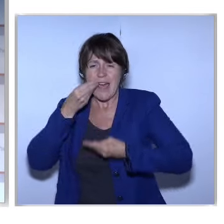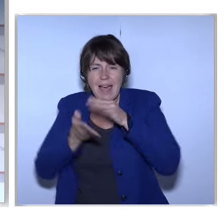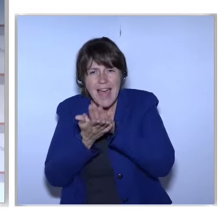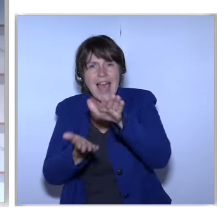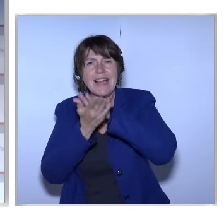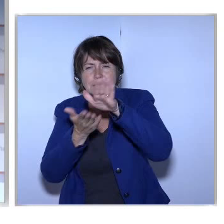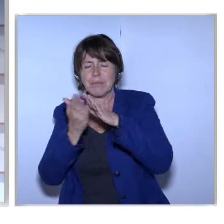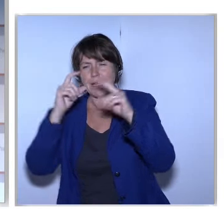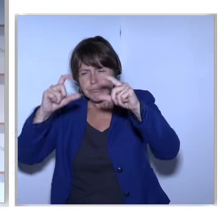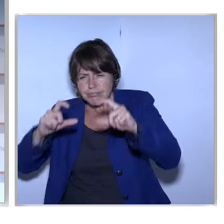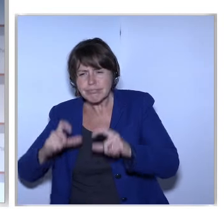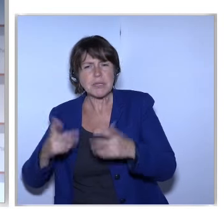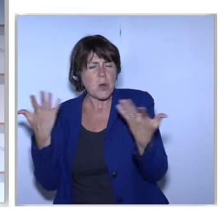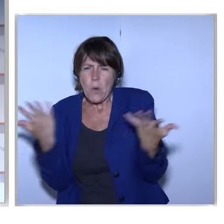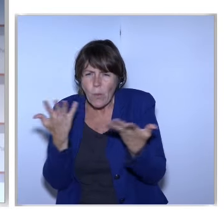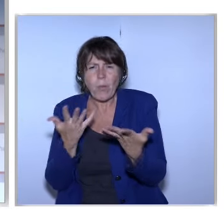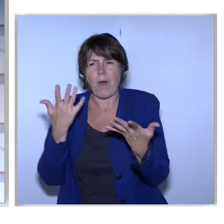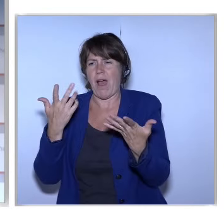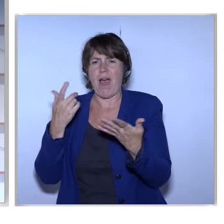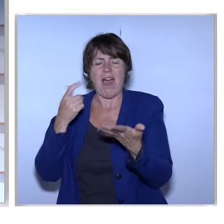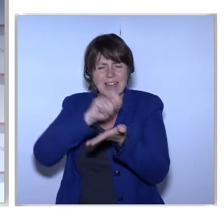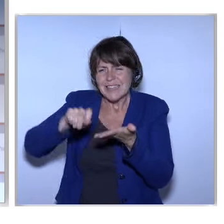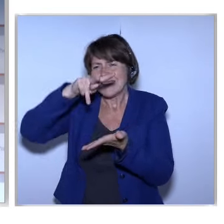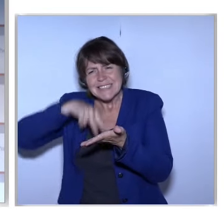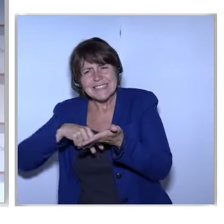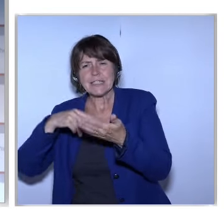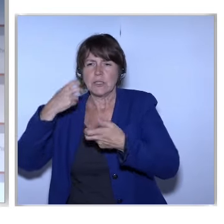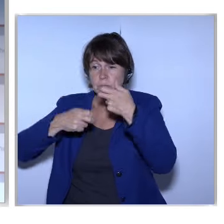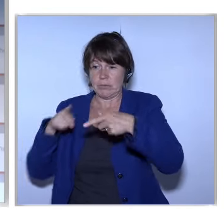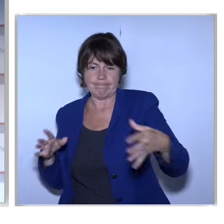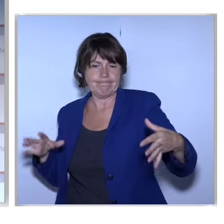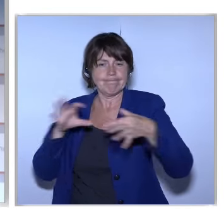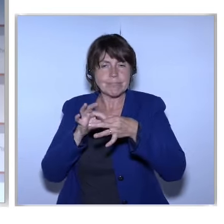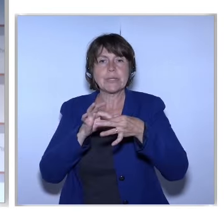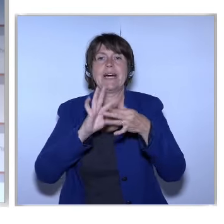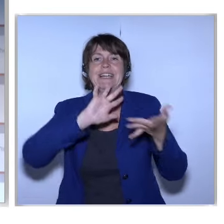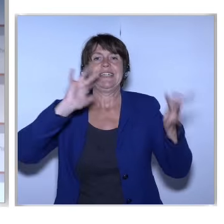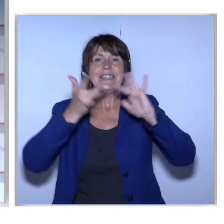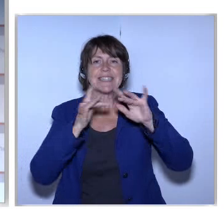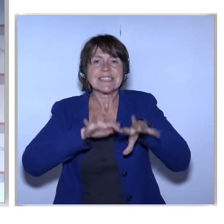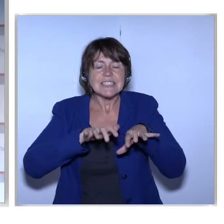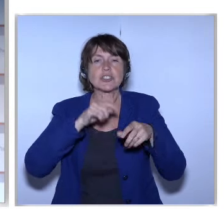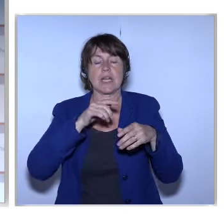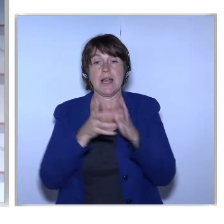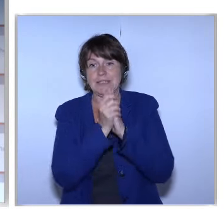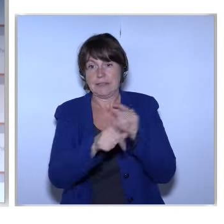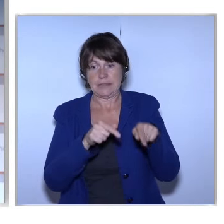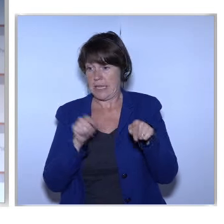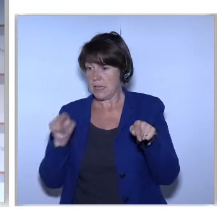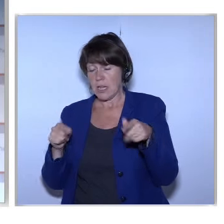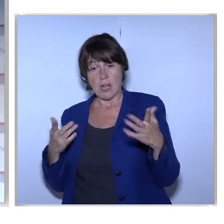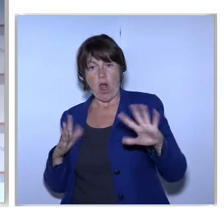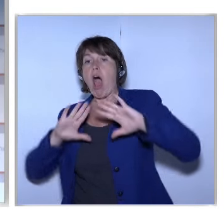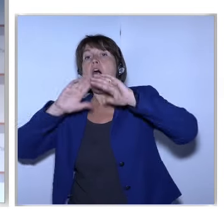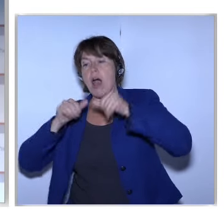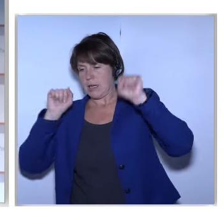It Means For Your Side Of Looking At The World I.E. The Digital Skills And Looking At What Needs To Be Done To